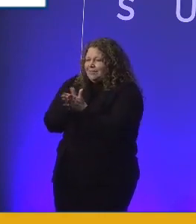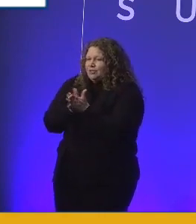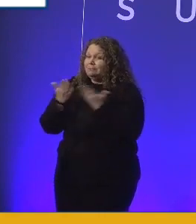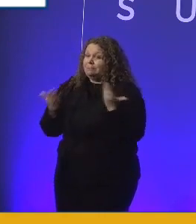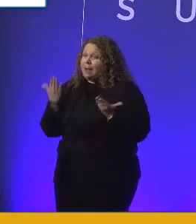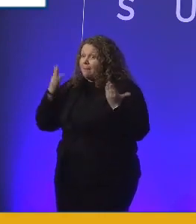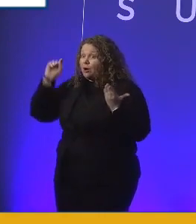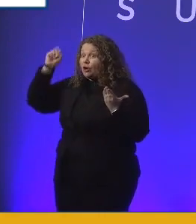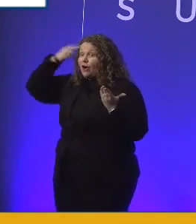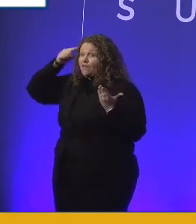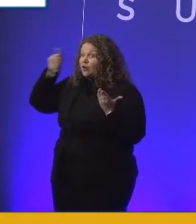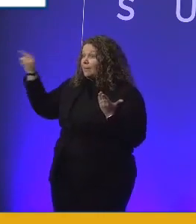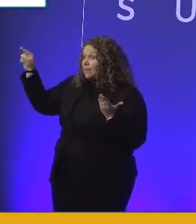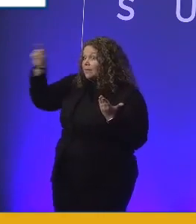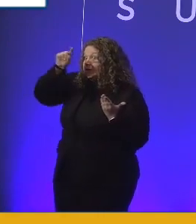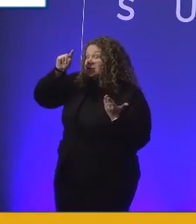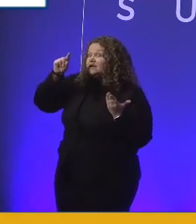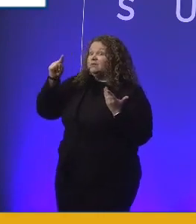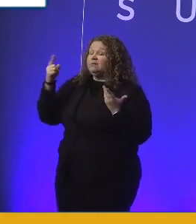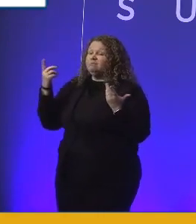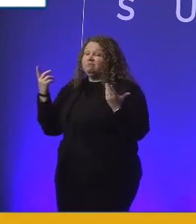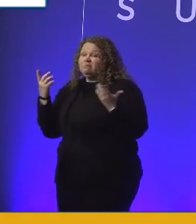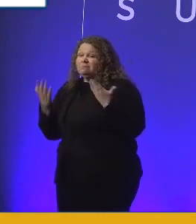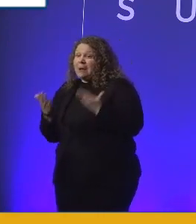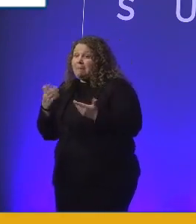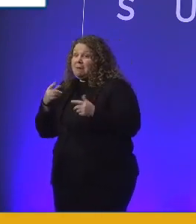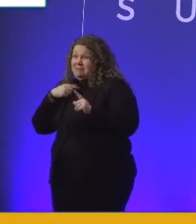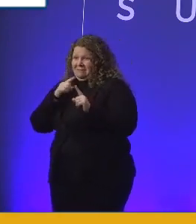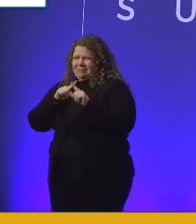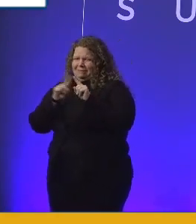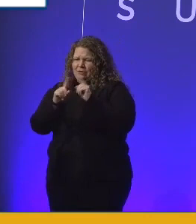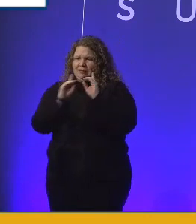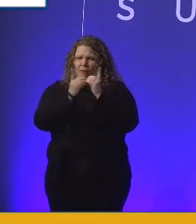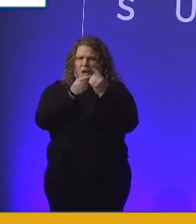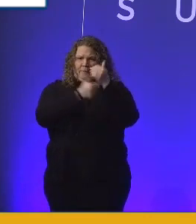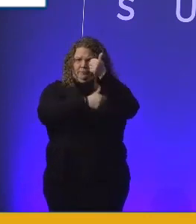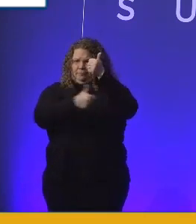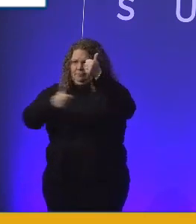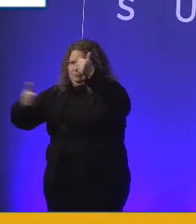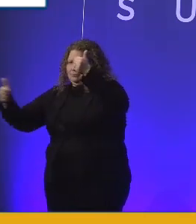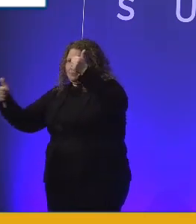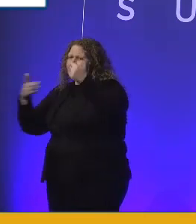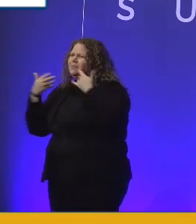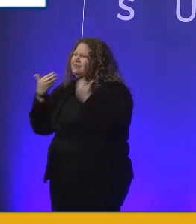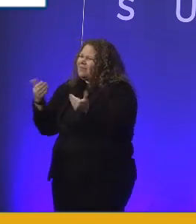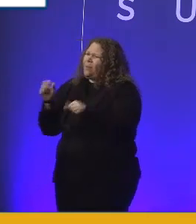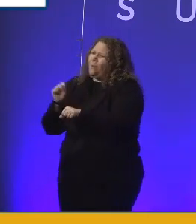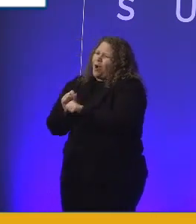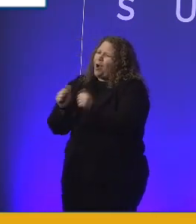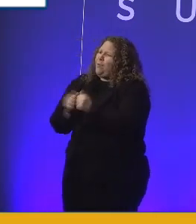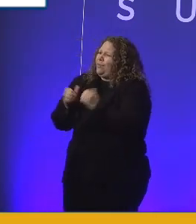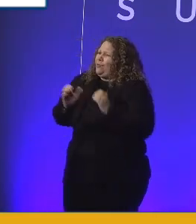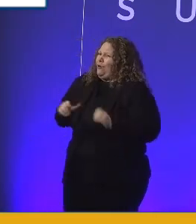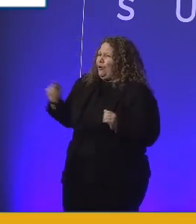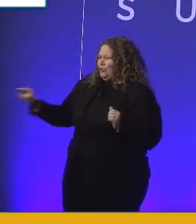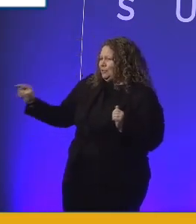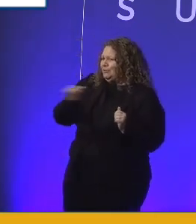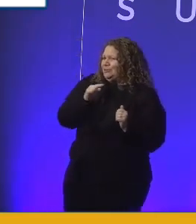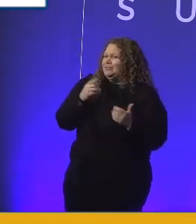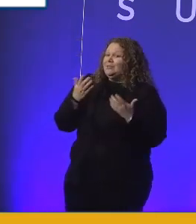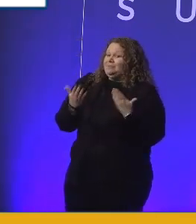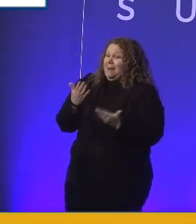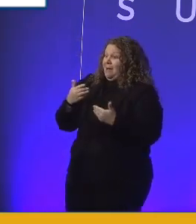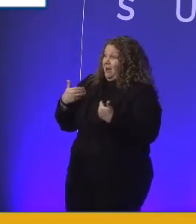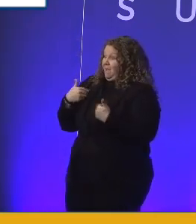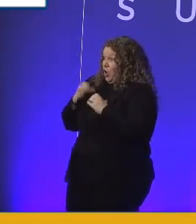There are many, many other government departments that work with our customers. And we think we can make a difference there too. It's